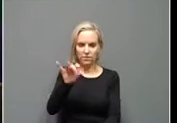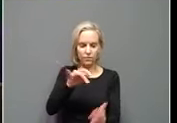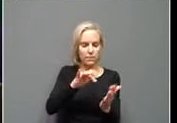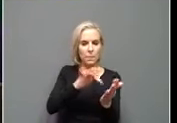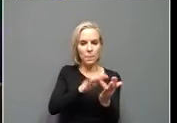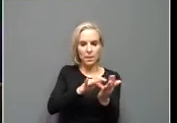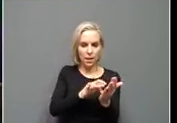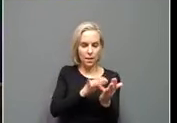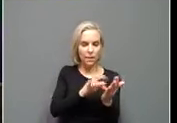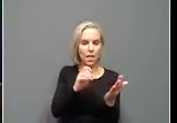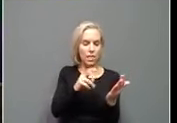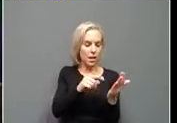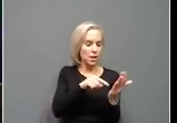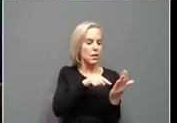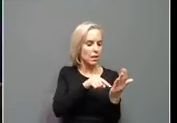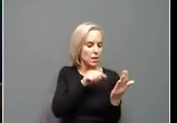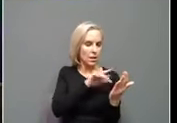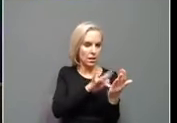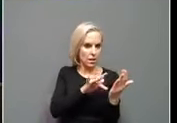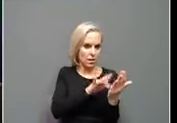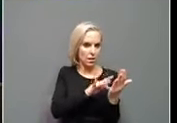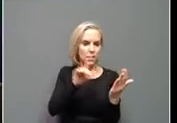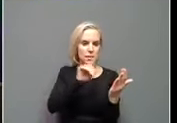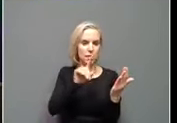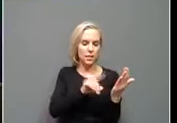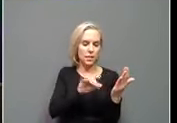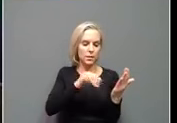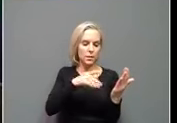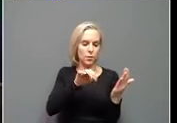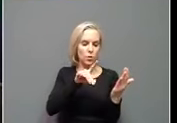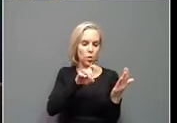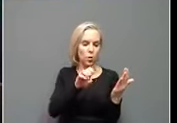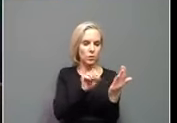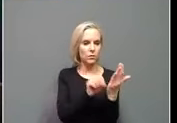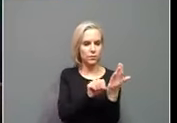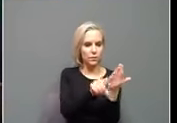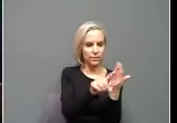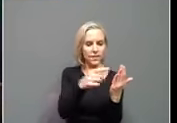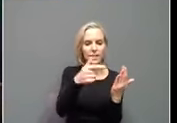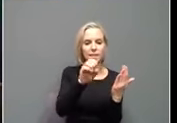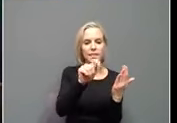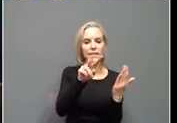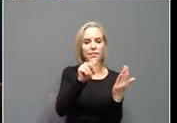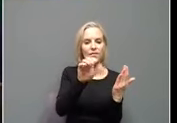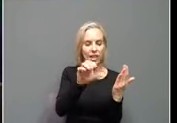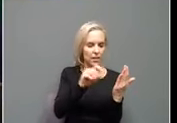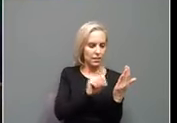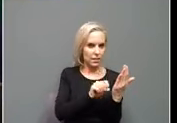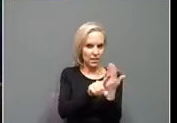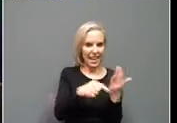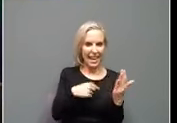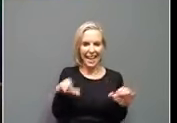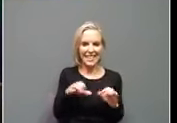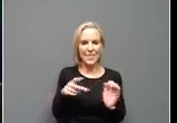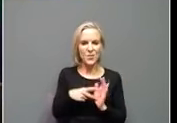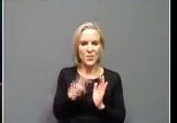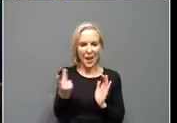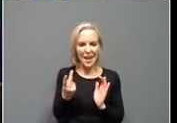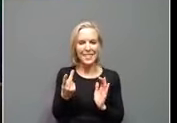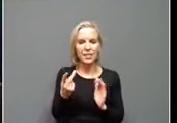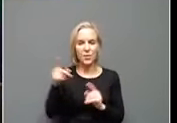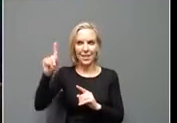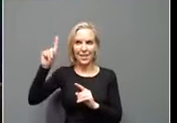zip code and send a message to that, GETVAX, you will get back, and I did it twice here while I was listening to the governor,